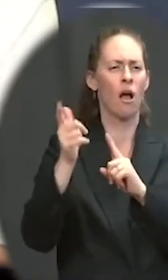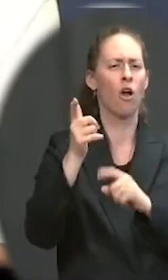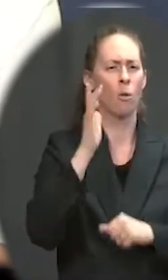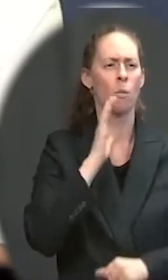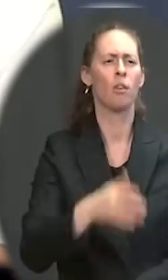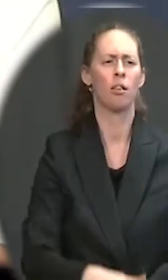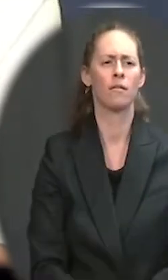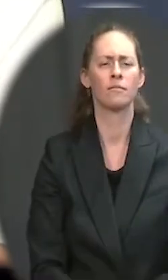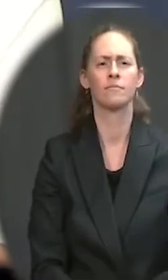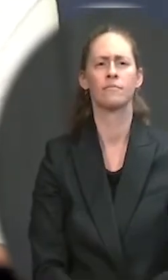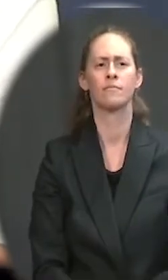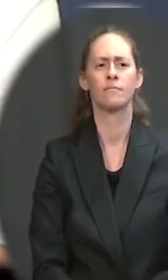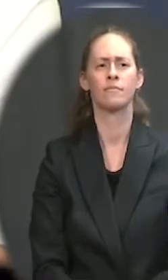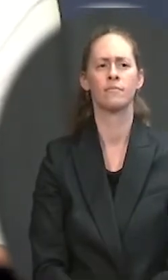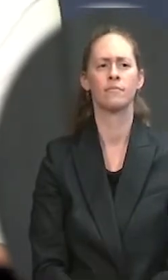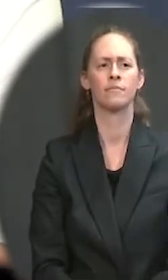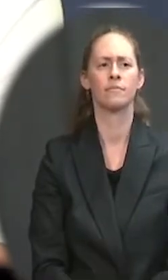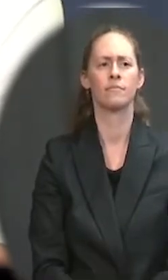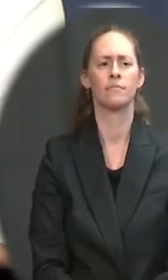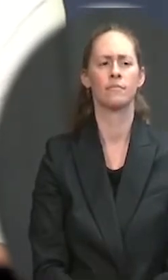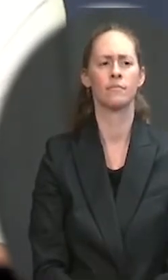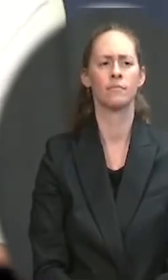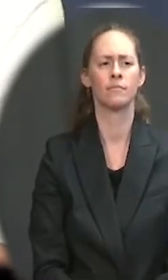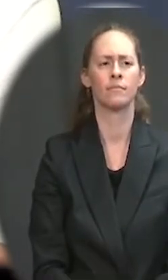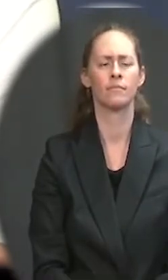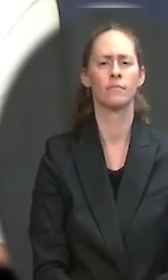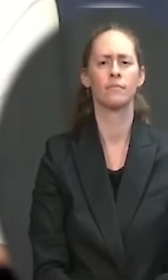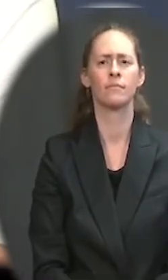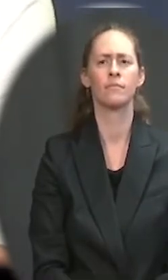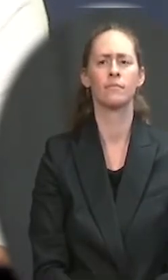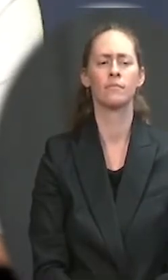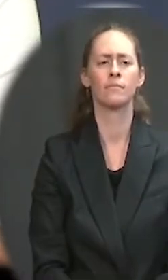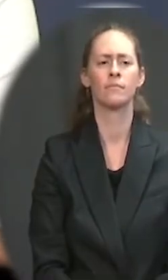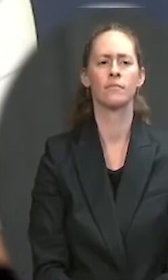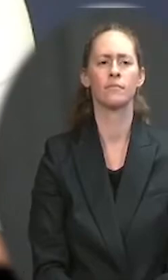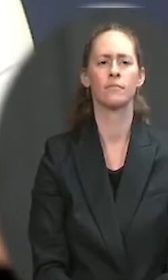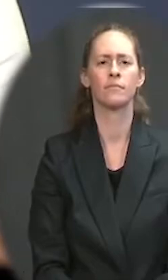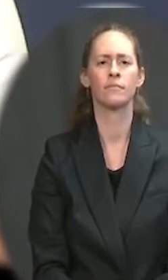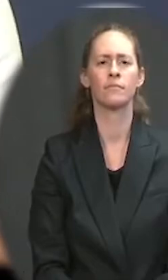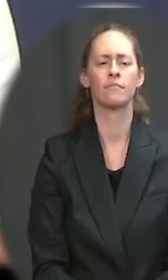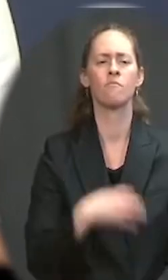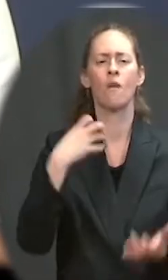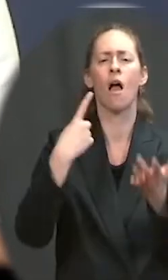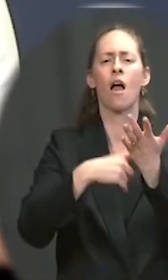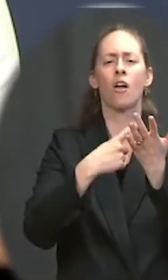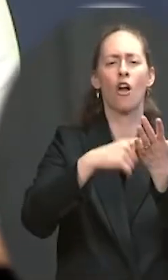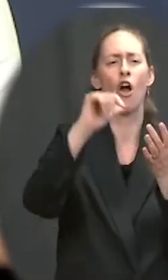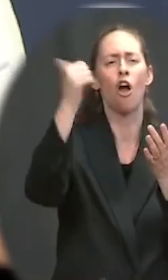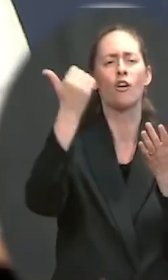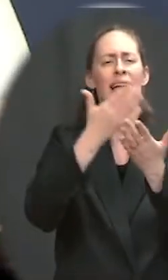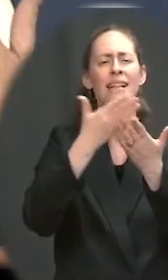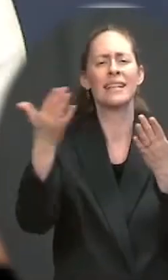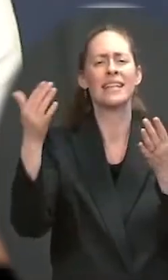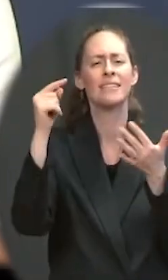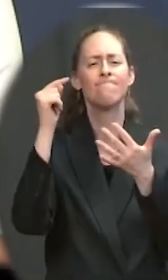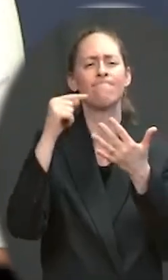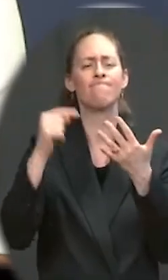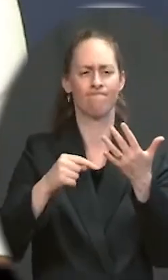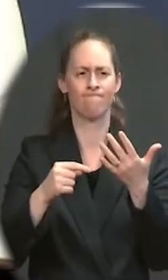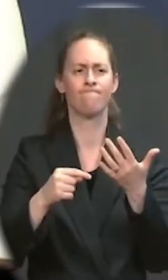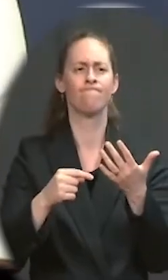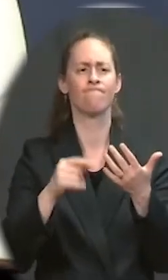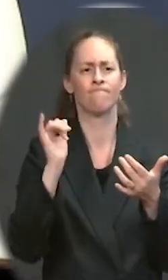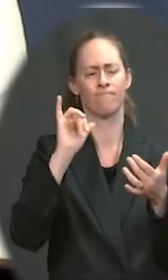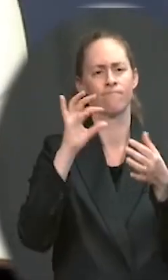in response to one of the things you said, that this is not, this would not be, this is about the U.S. position. There would be an entire